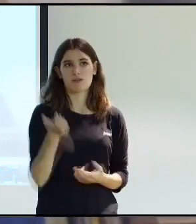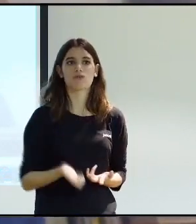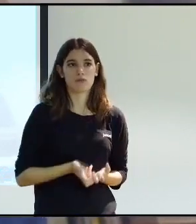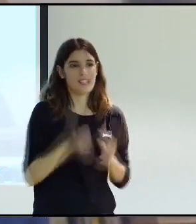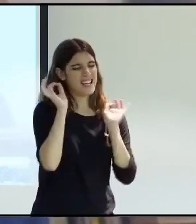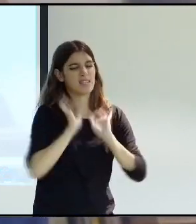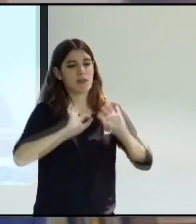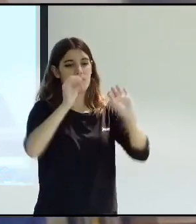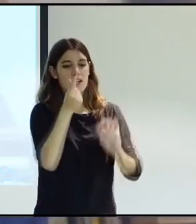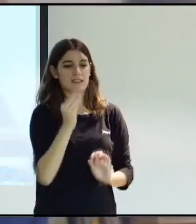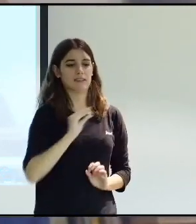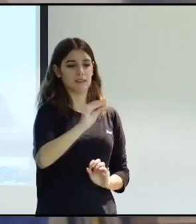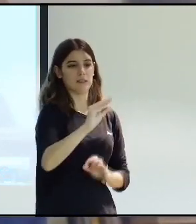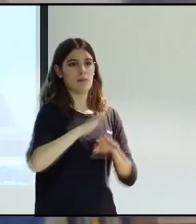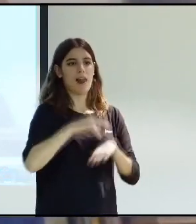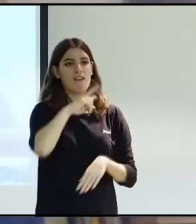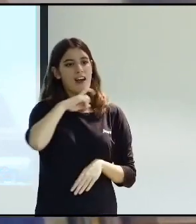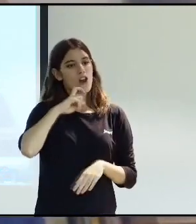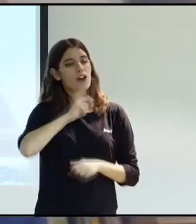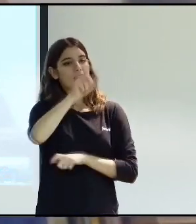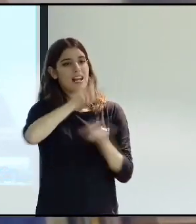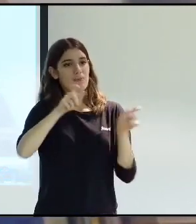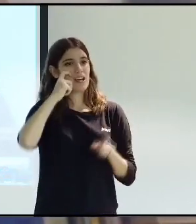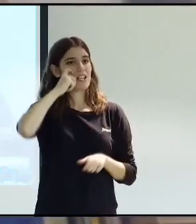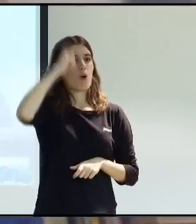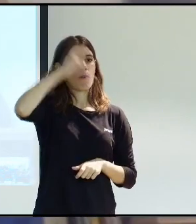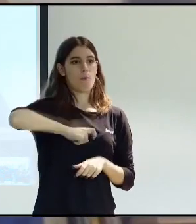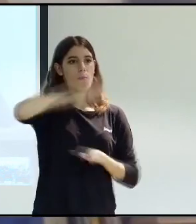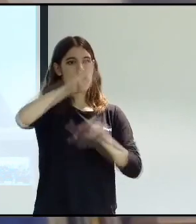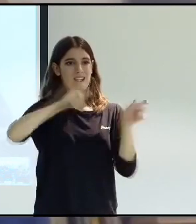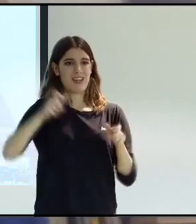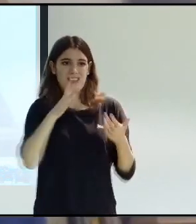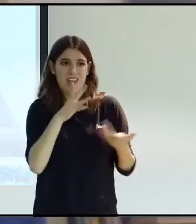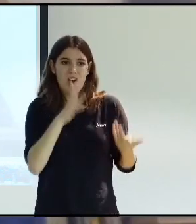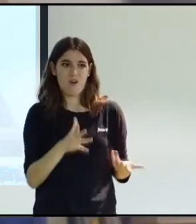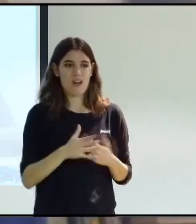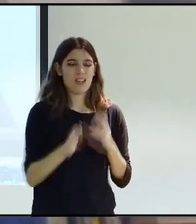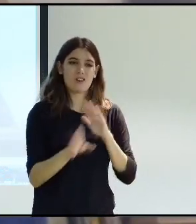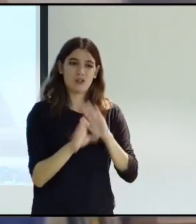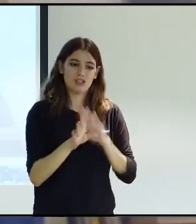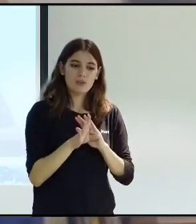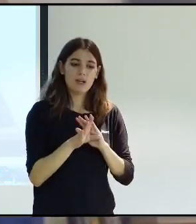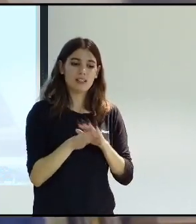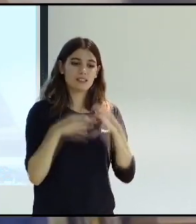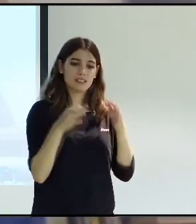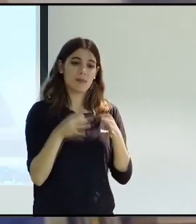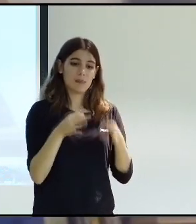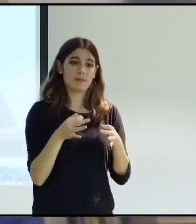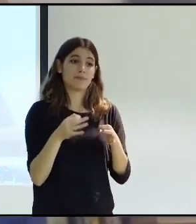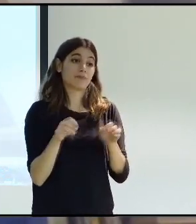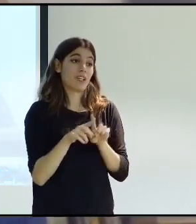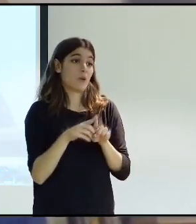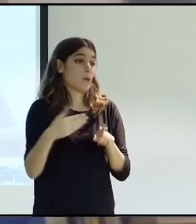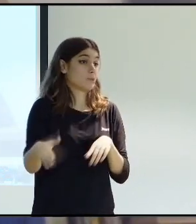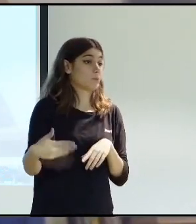specific funding specifically for people who are still considered